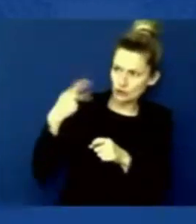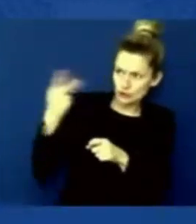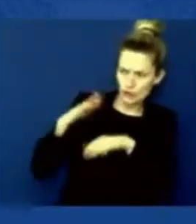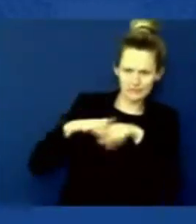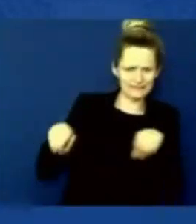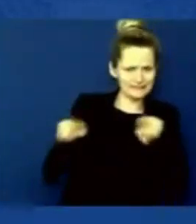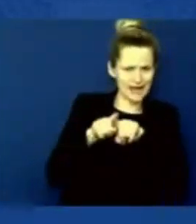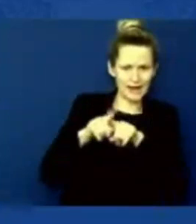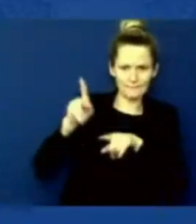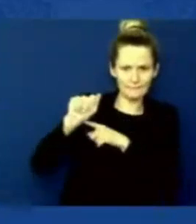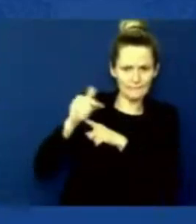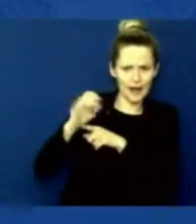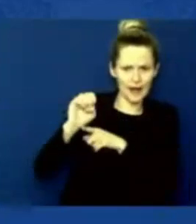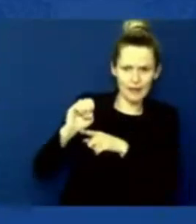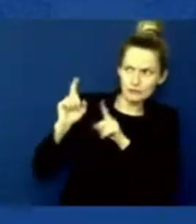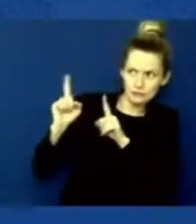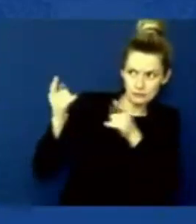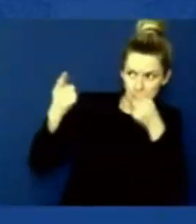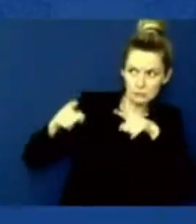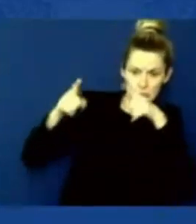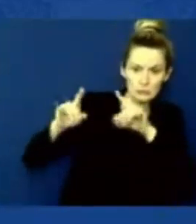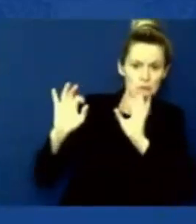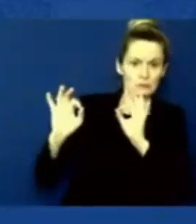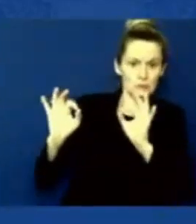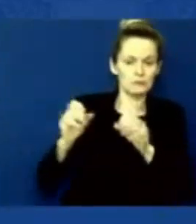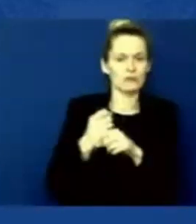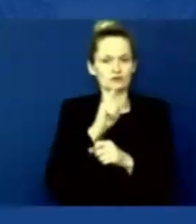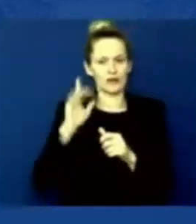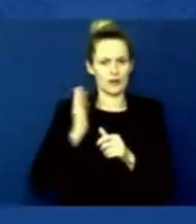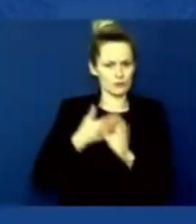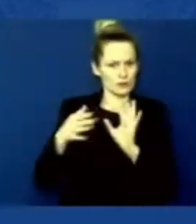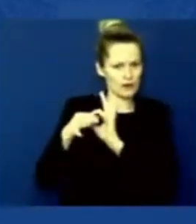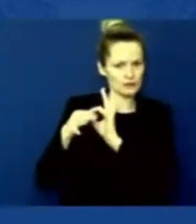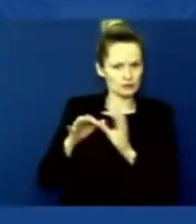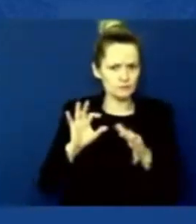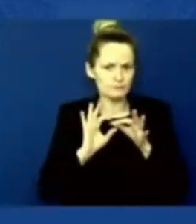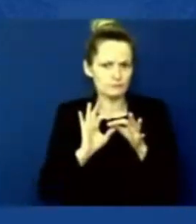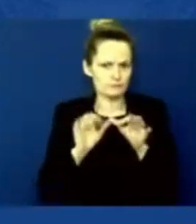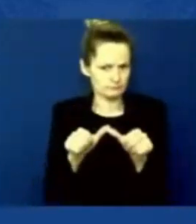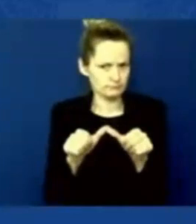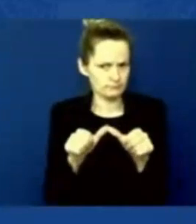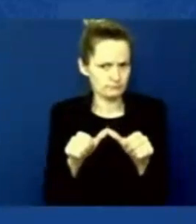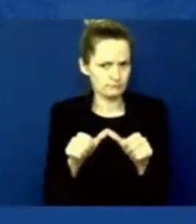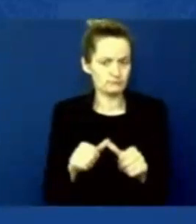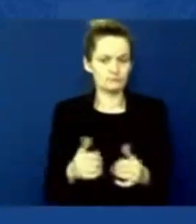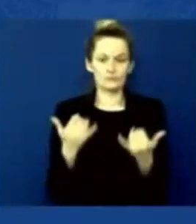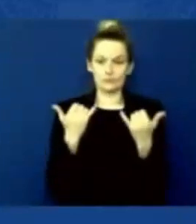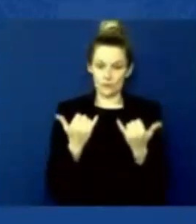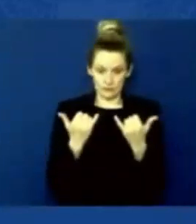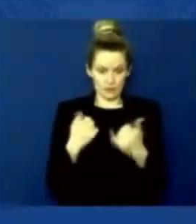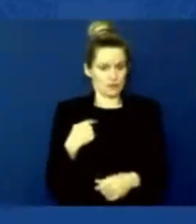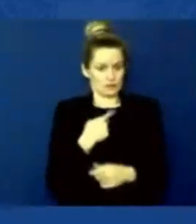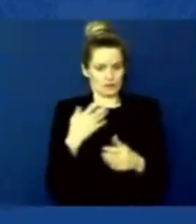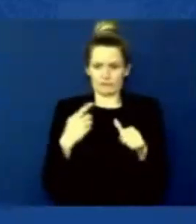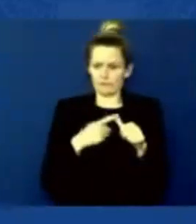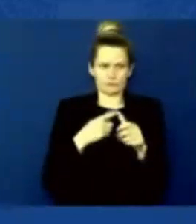We've also activated the first stage of what's referred to as the Civil Reserve Air Fleet to help with the onward movement of evacuees from these